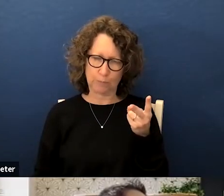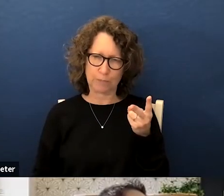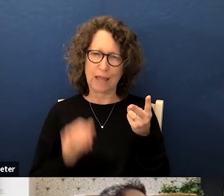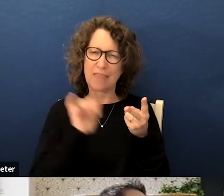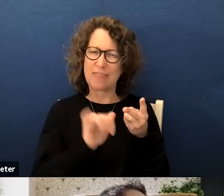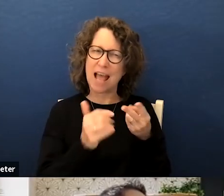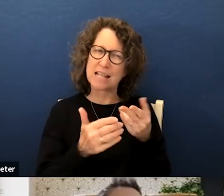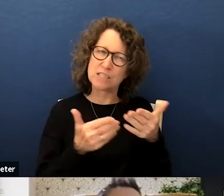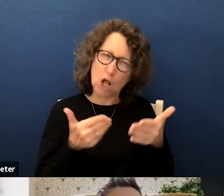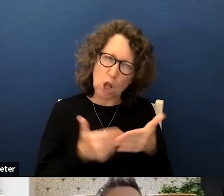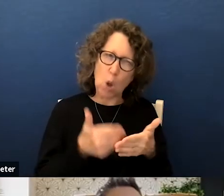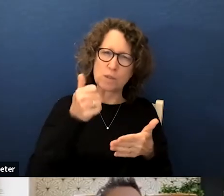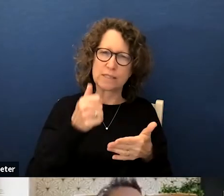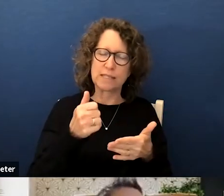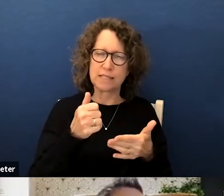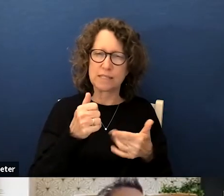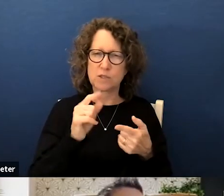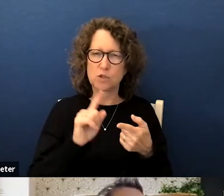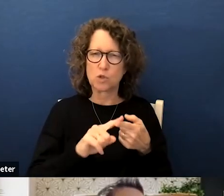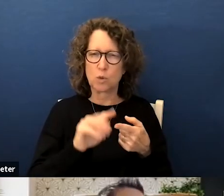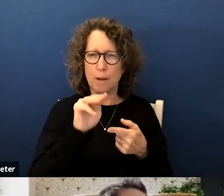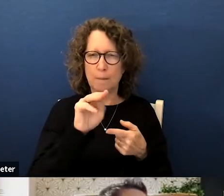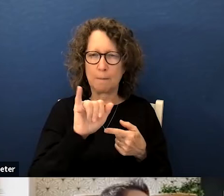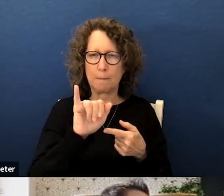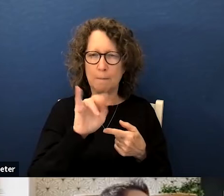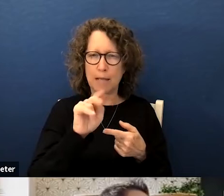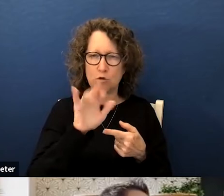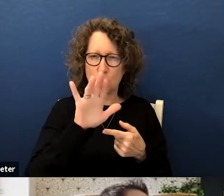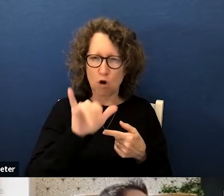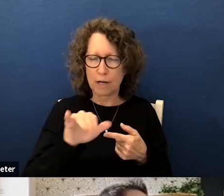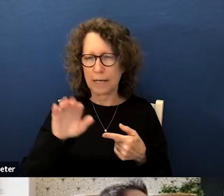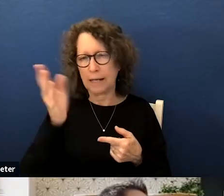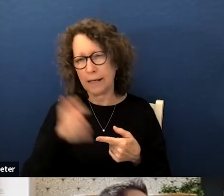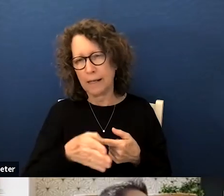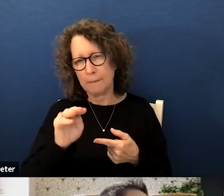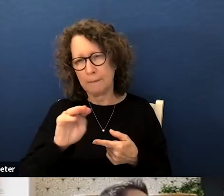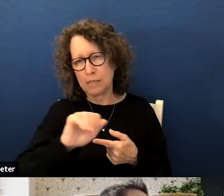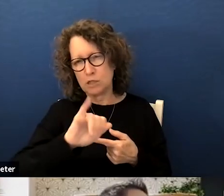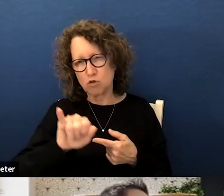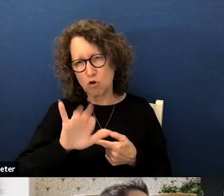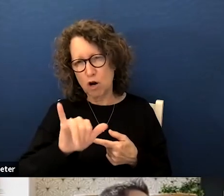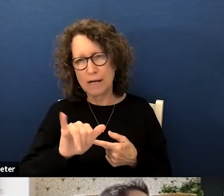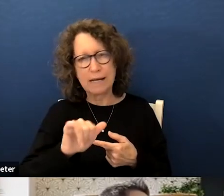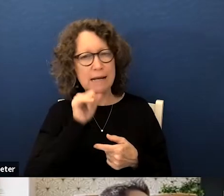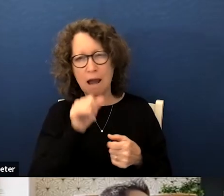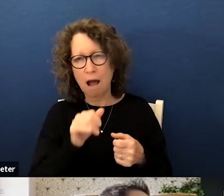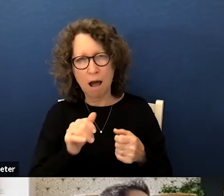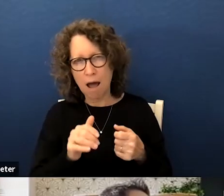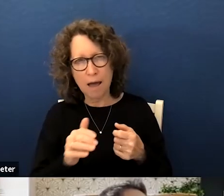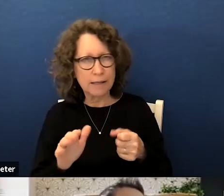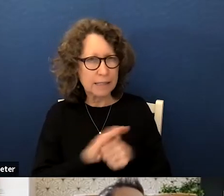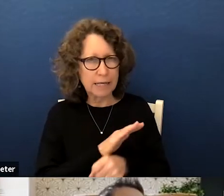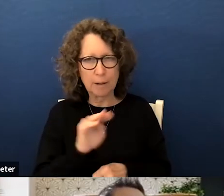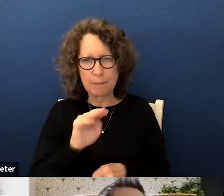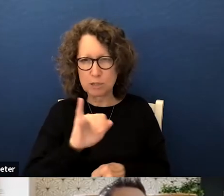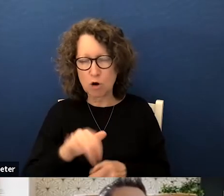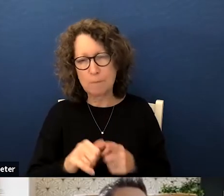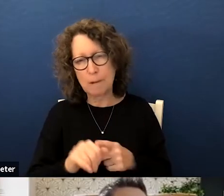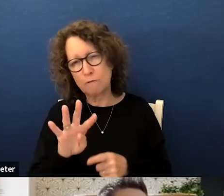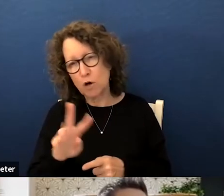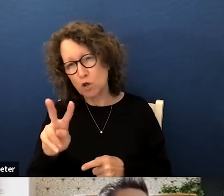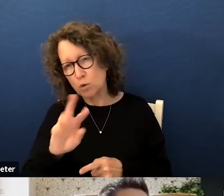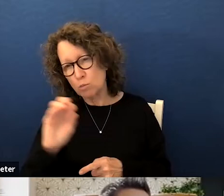closest you can get to a minority majority um it's still not a near majority but you do have 42